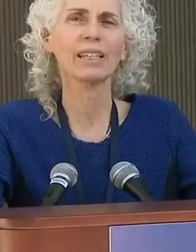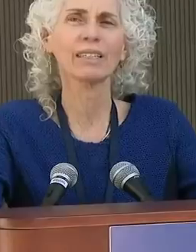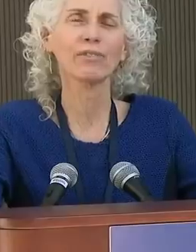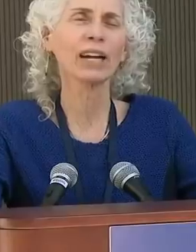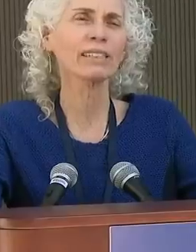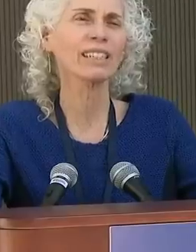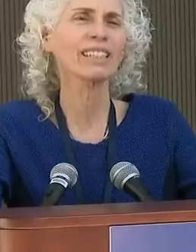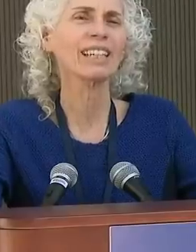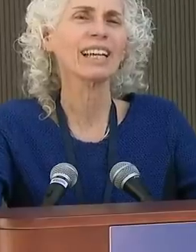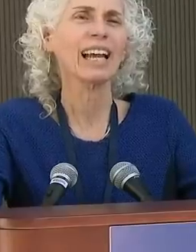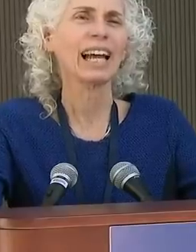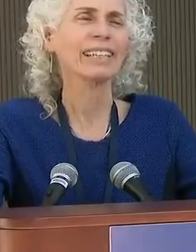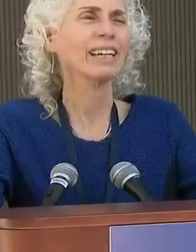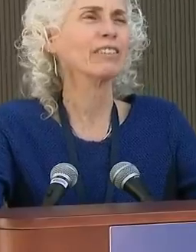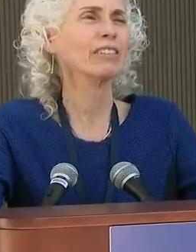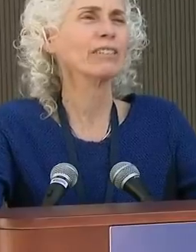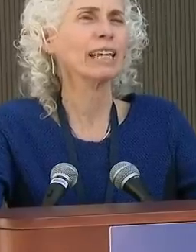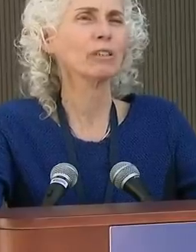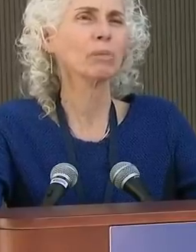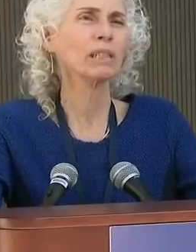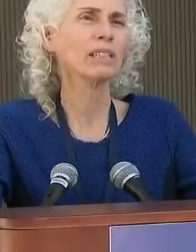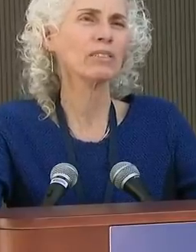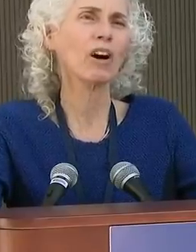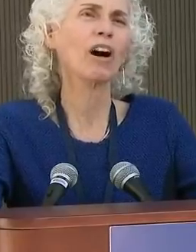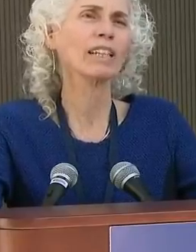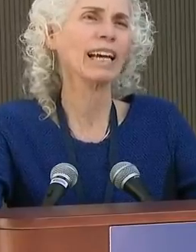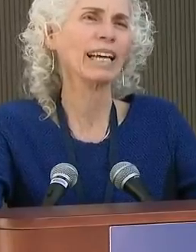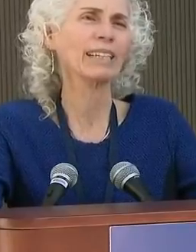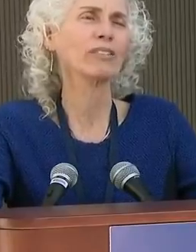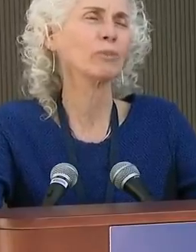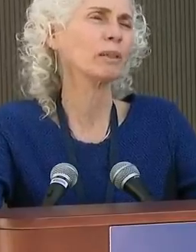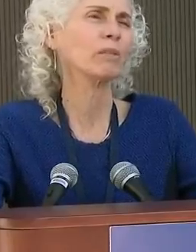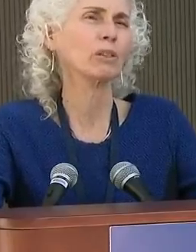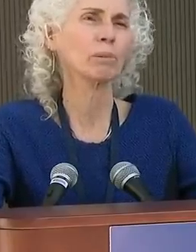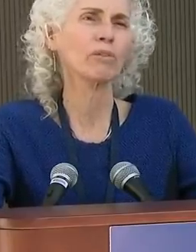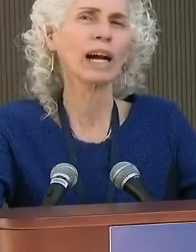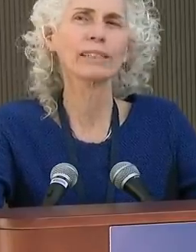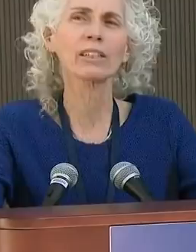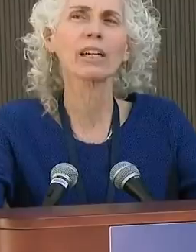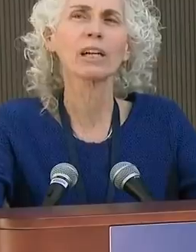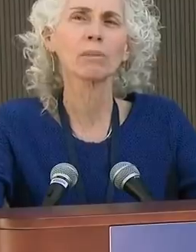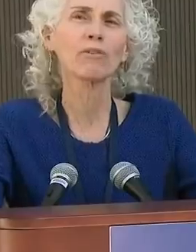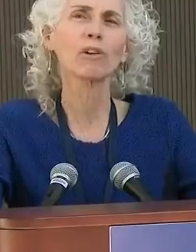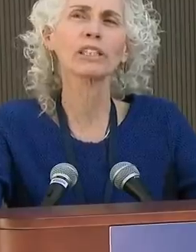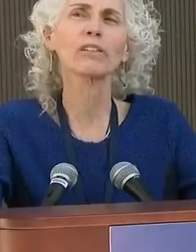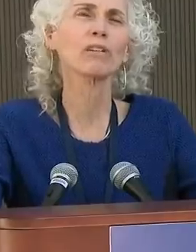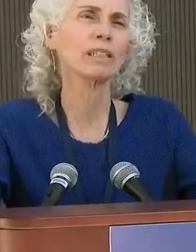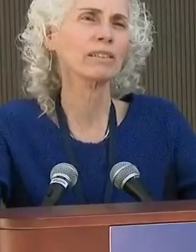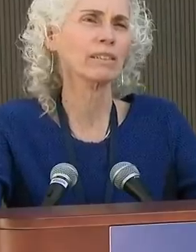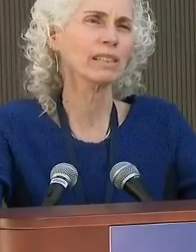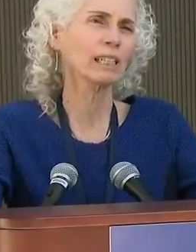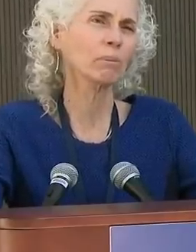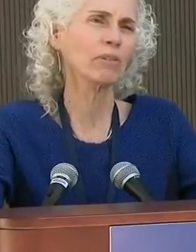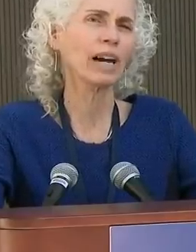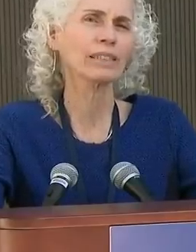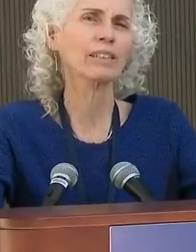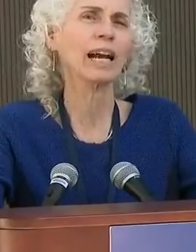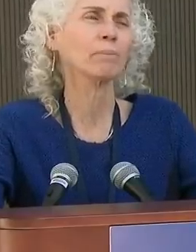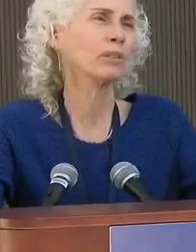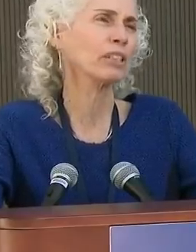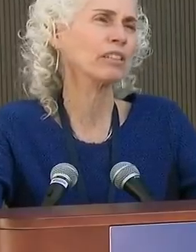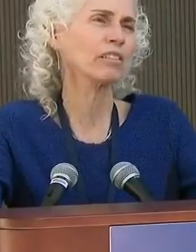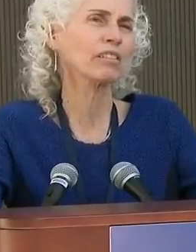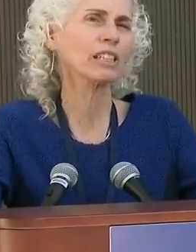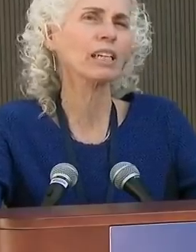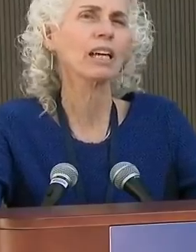infection? And the other is that you please call ahead and speak with your provider before you go in to see a provider